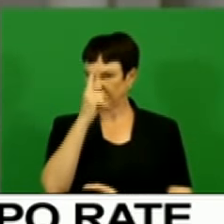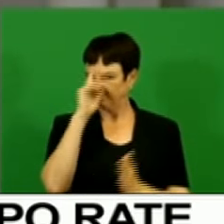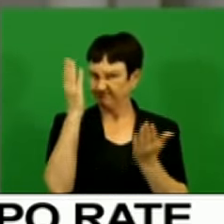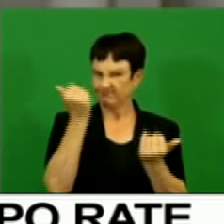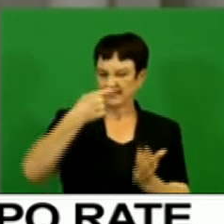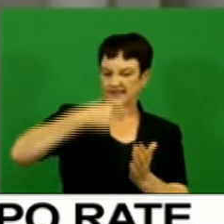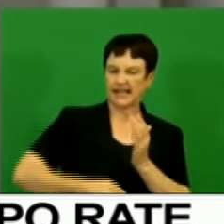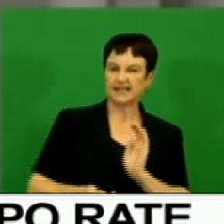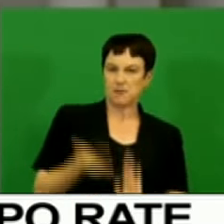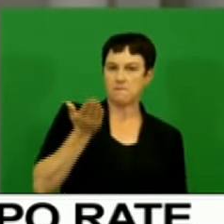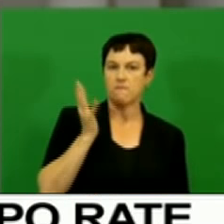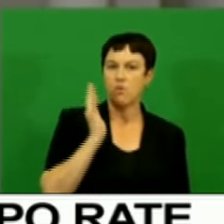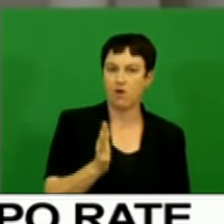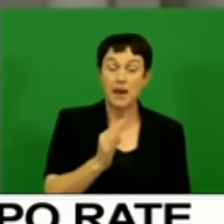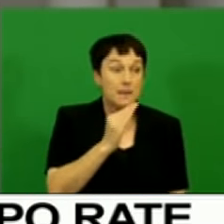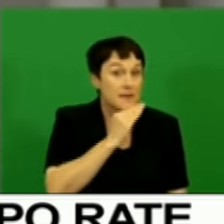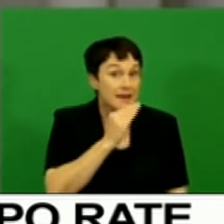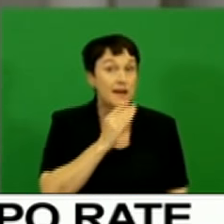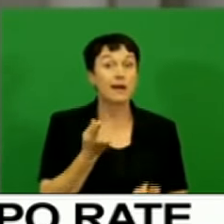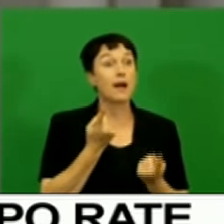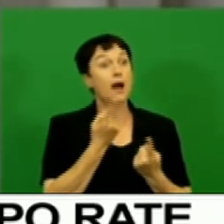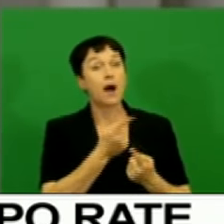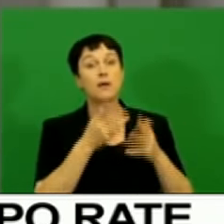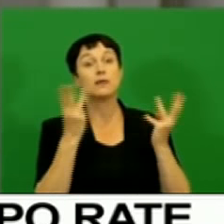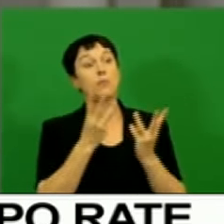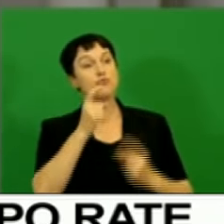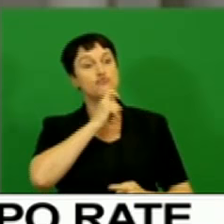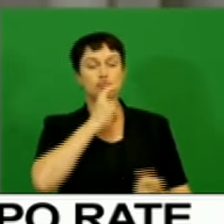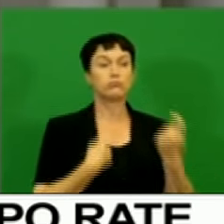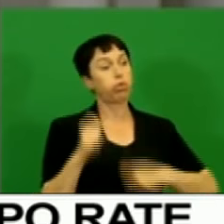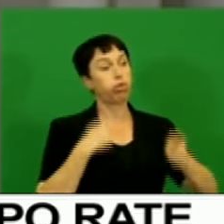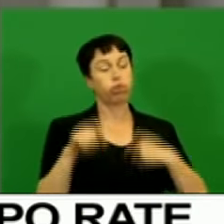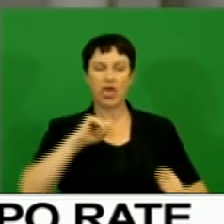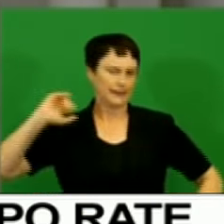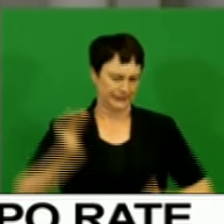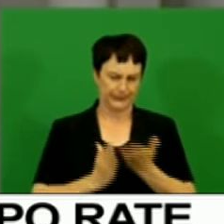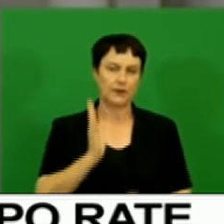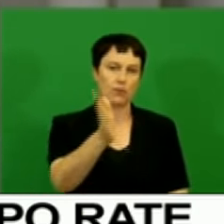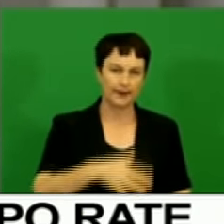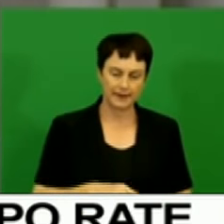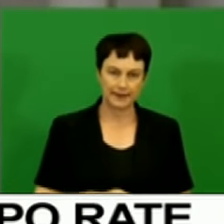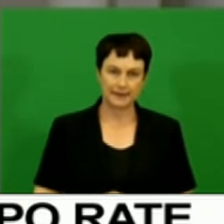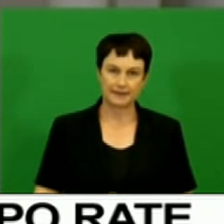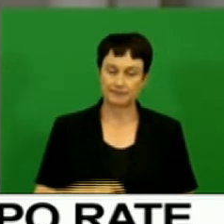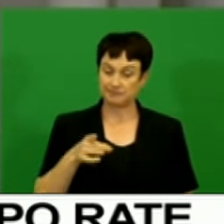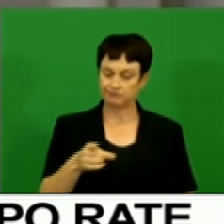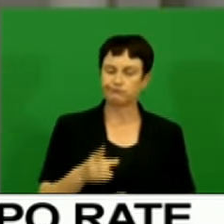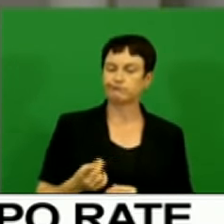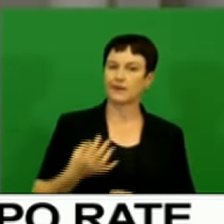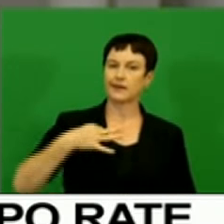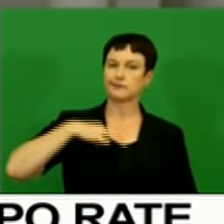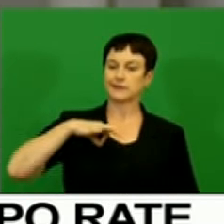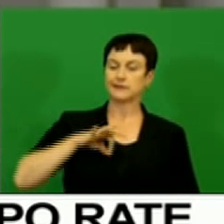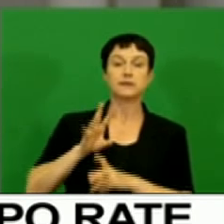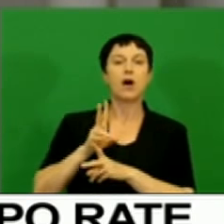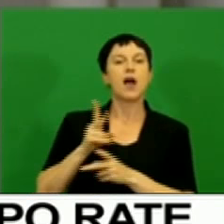consumption expenditure. A further constraint to consumption expenditure growth has been the weak credit extension to private